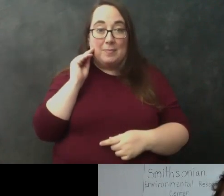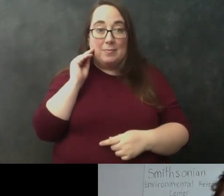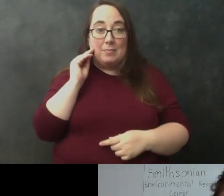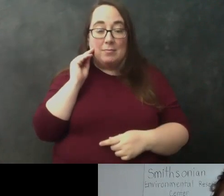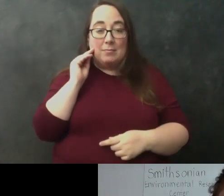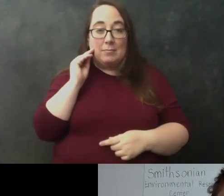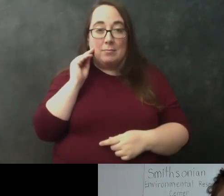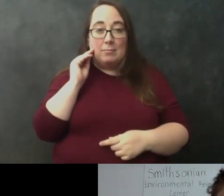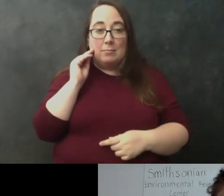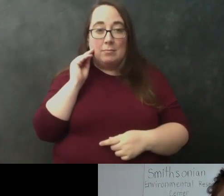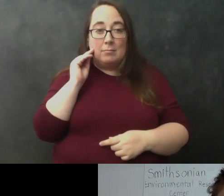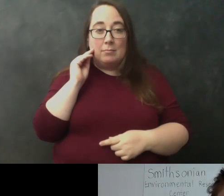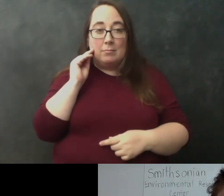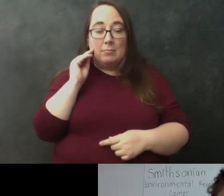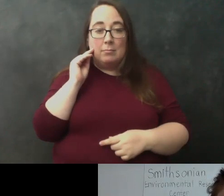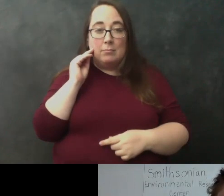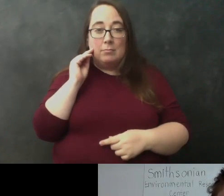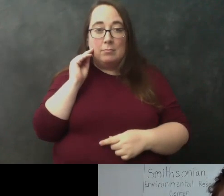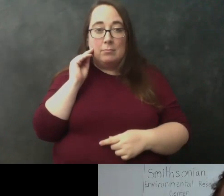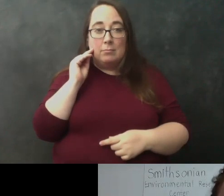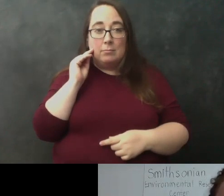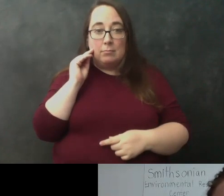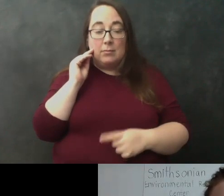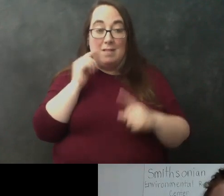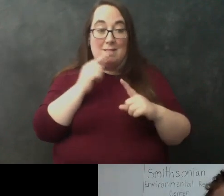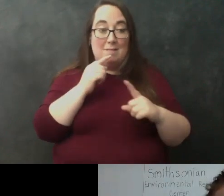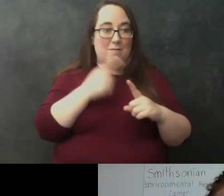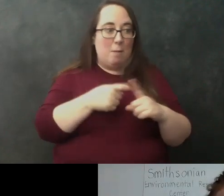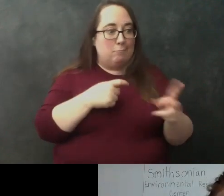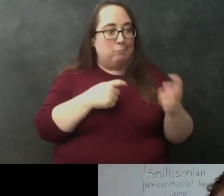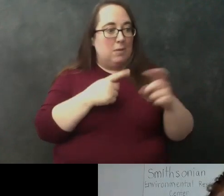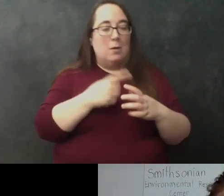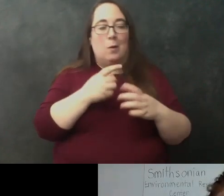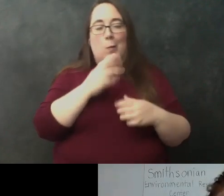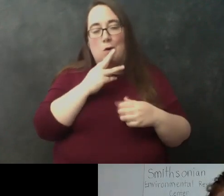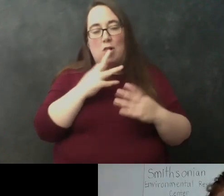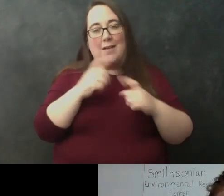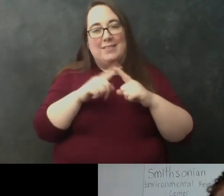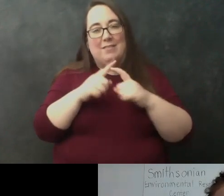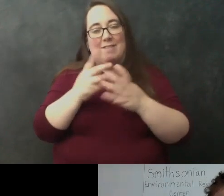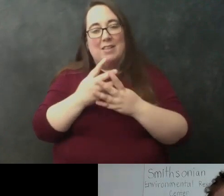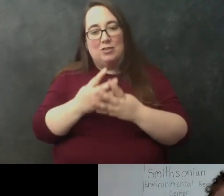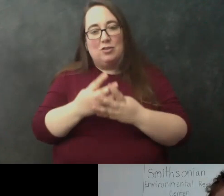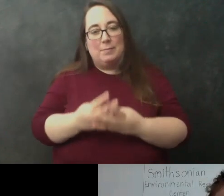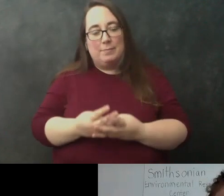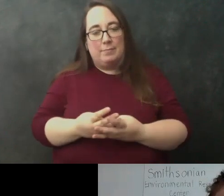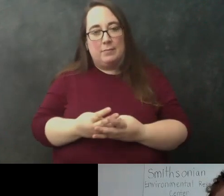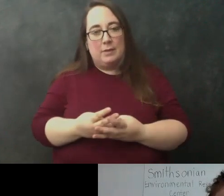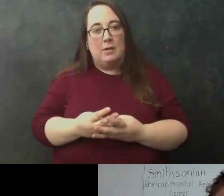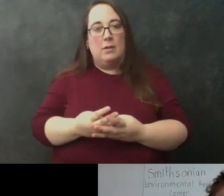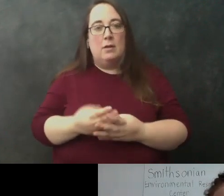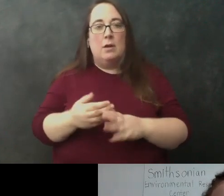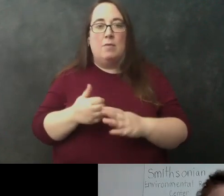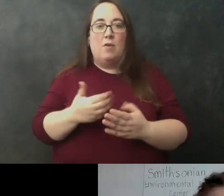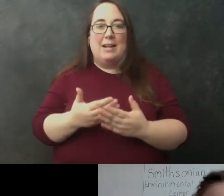that gets removed from some sort of bay like this one goes through lots of different filtering before it gets to